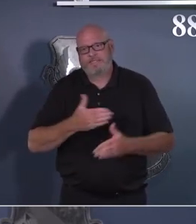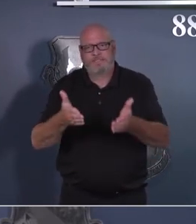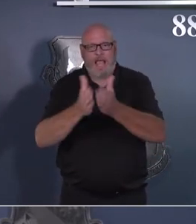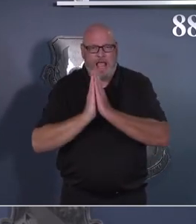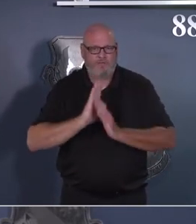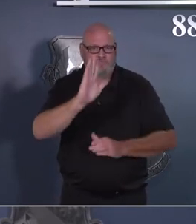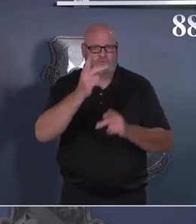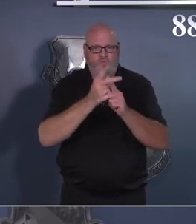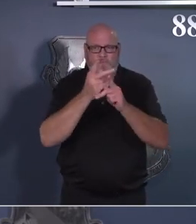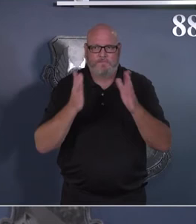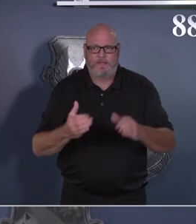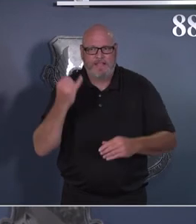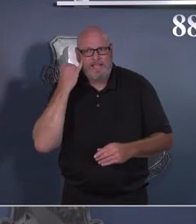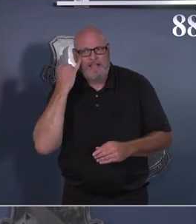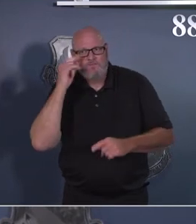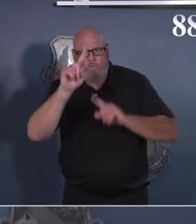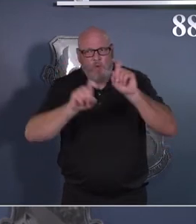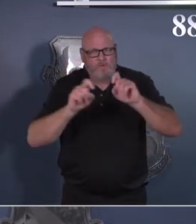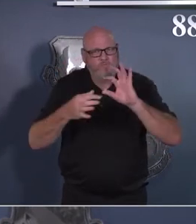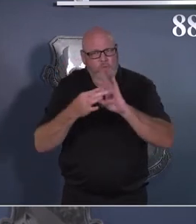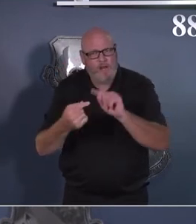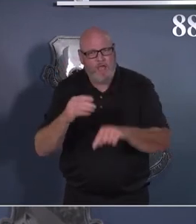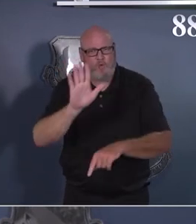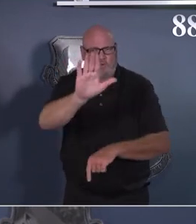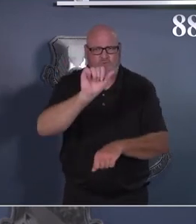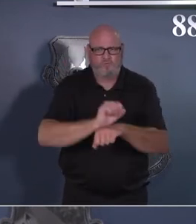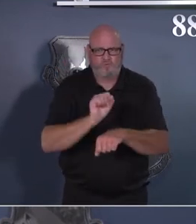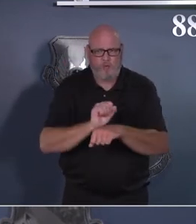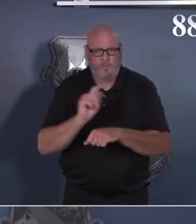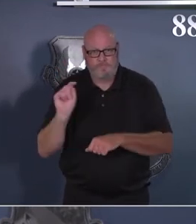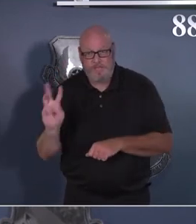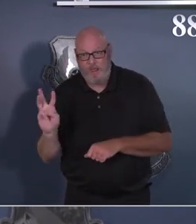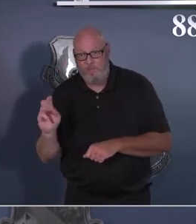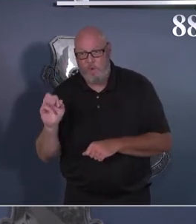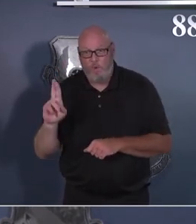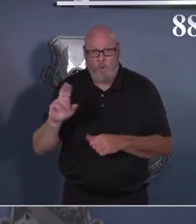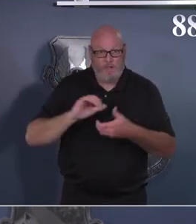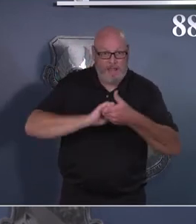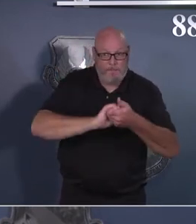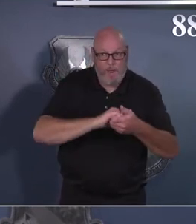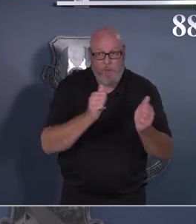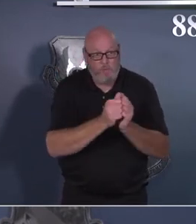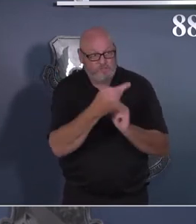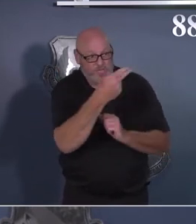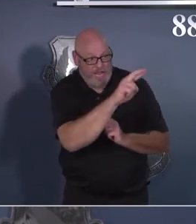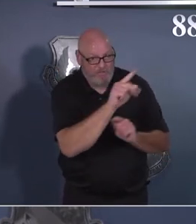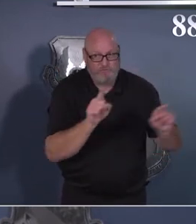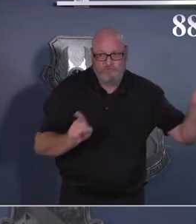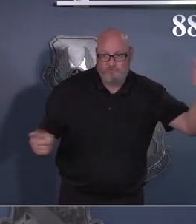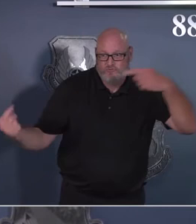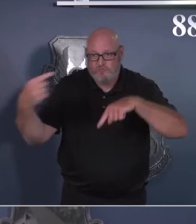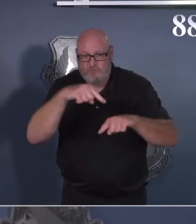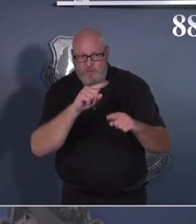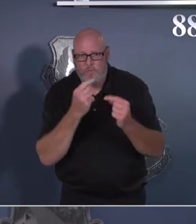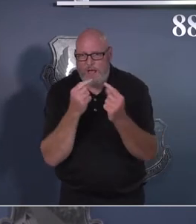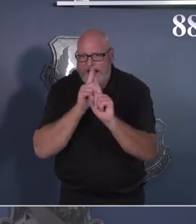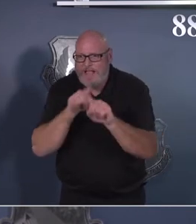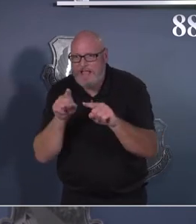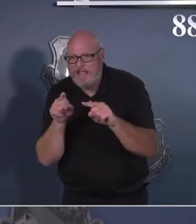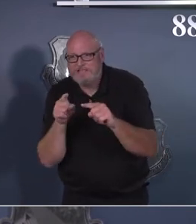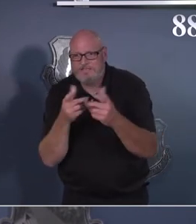questions. Supervisors, consult with your HR professionals if you're not sure about your telework